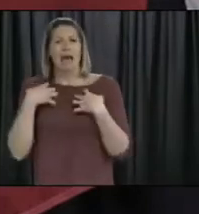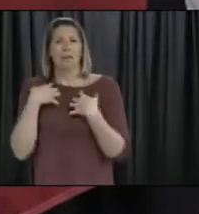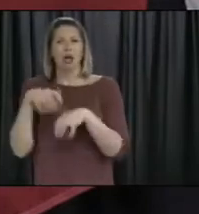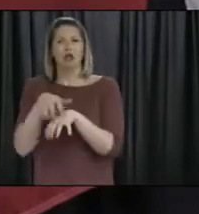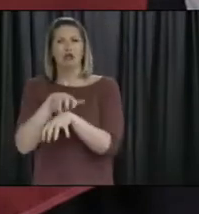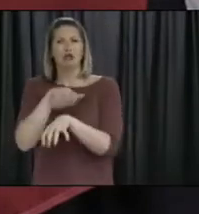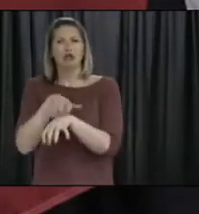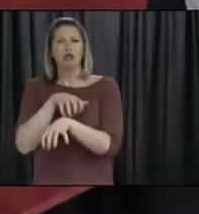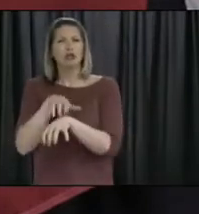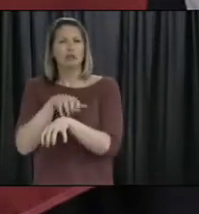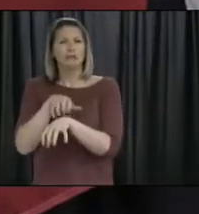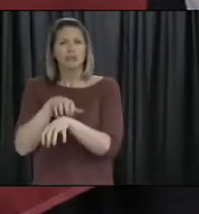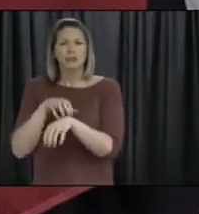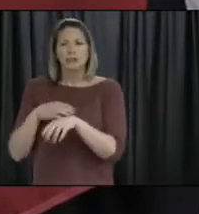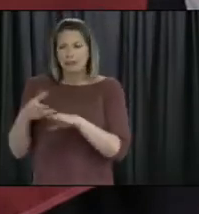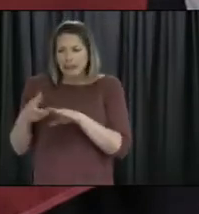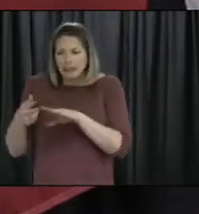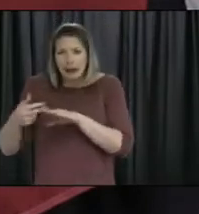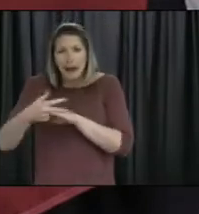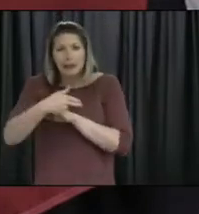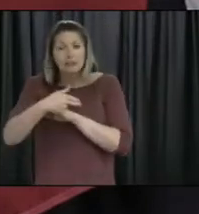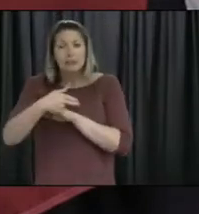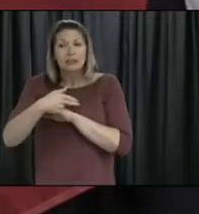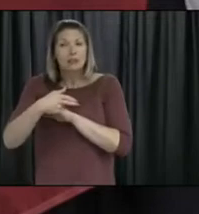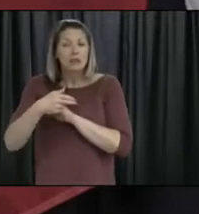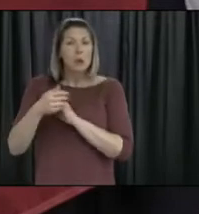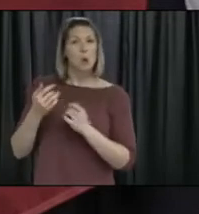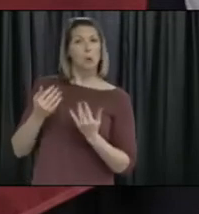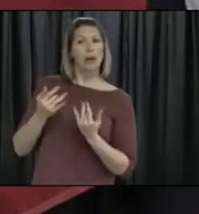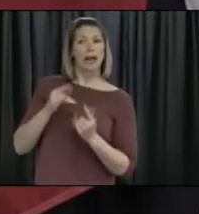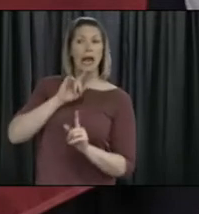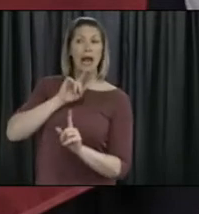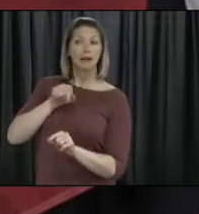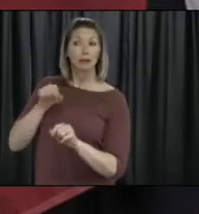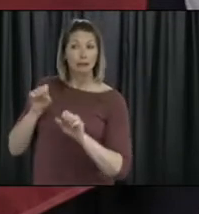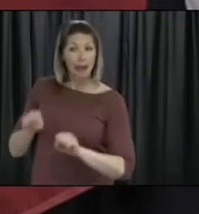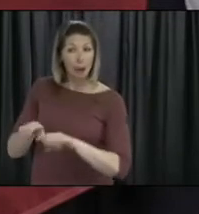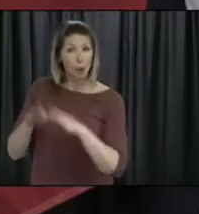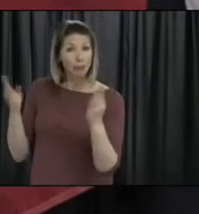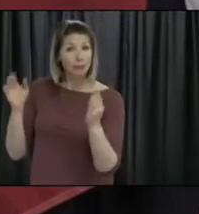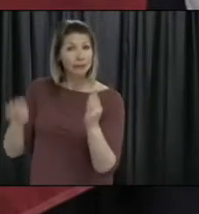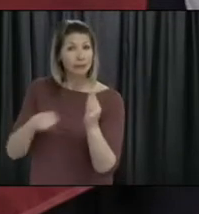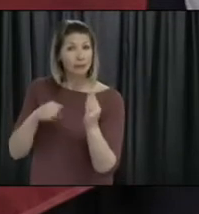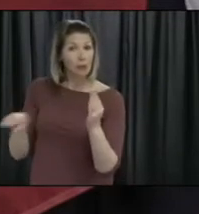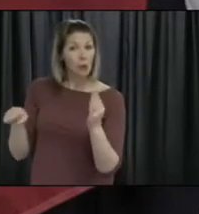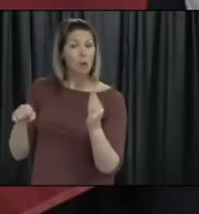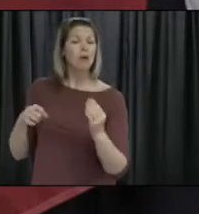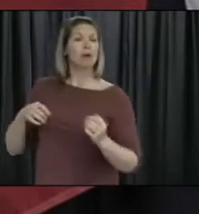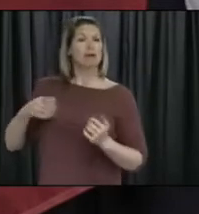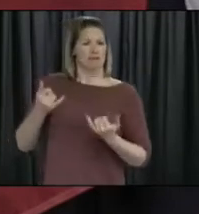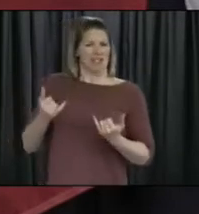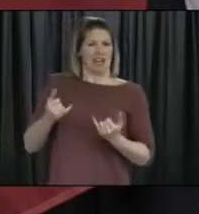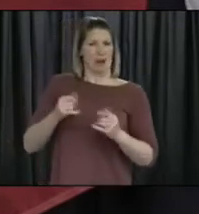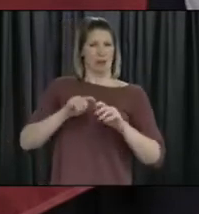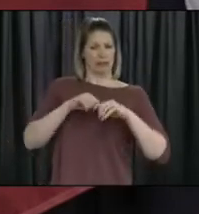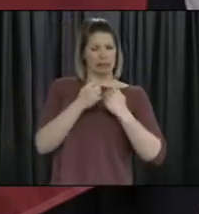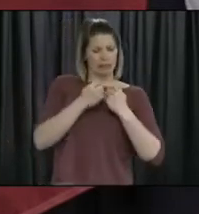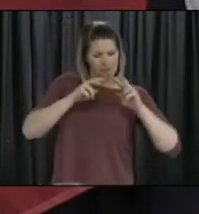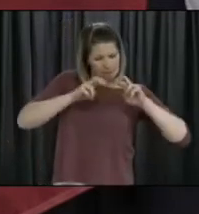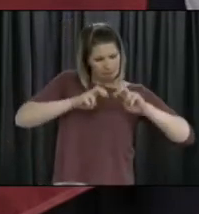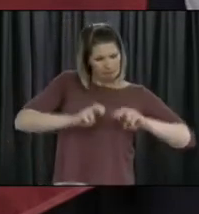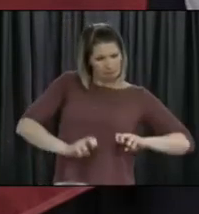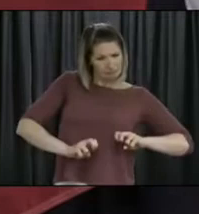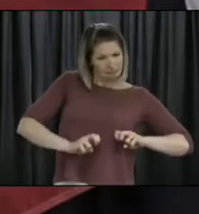that service was to reopen, what's the impact? And we work with service providers exactly like that to see what the